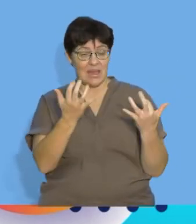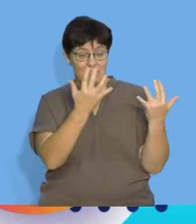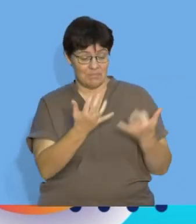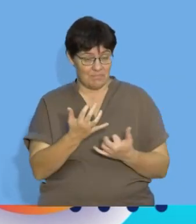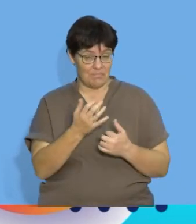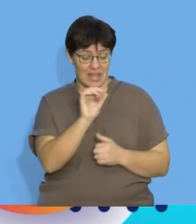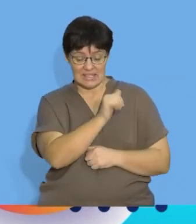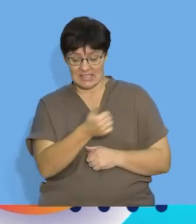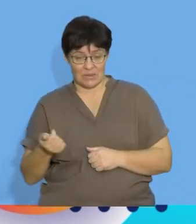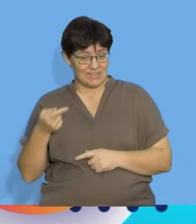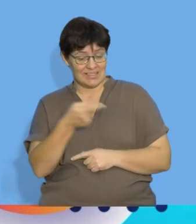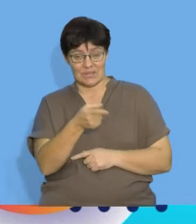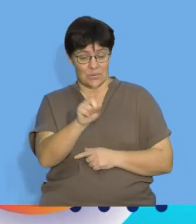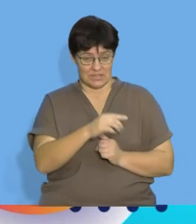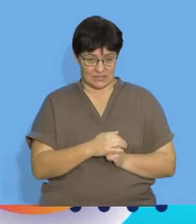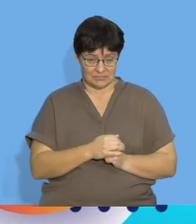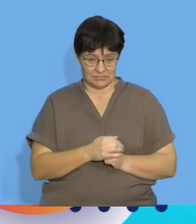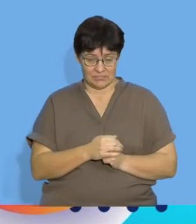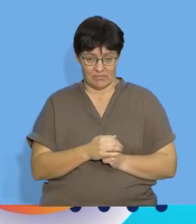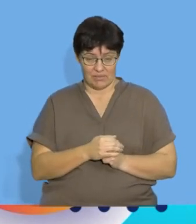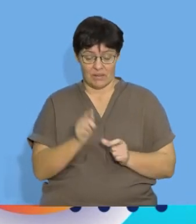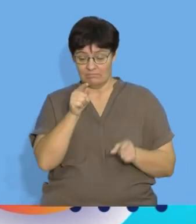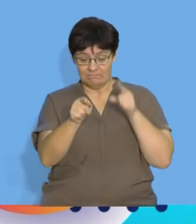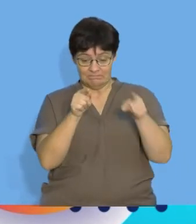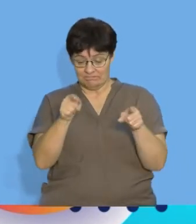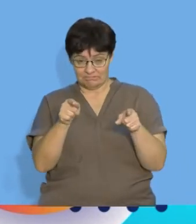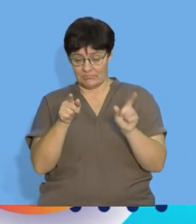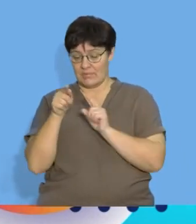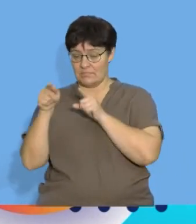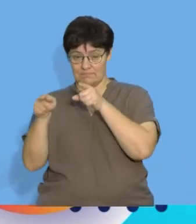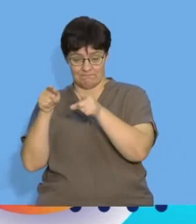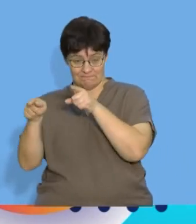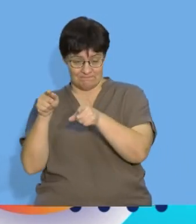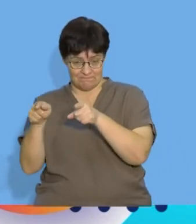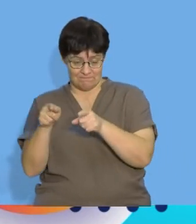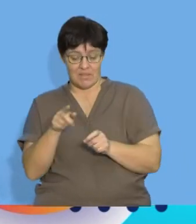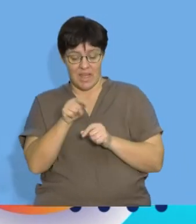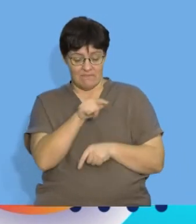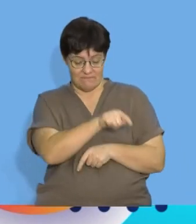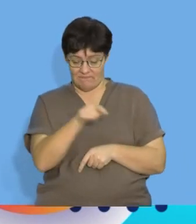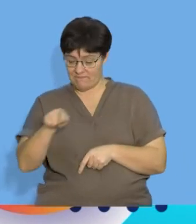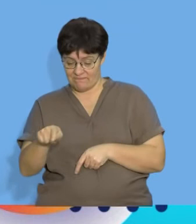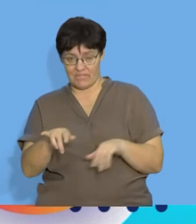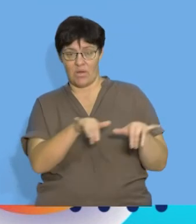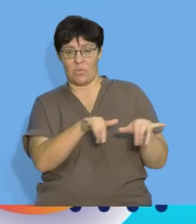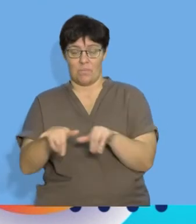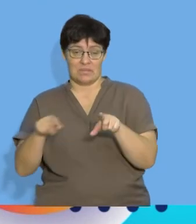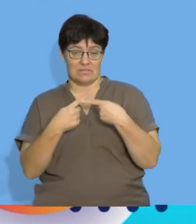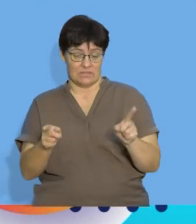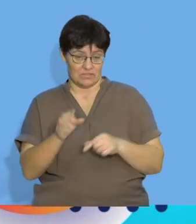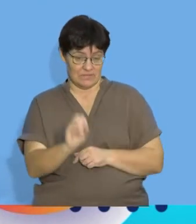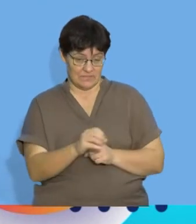is we know that between the terms of an arithmetic sequence there is a common difference